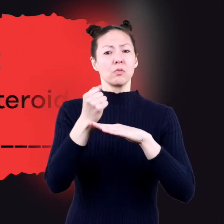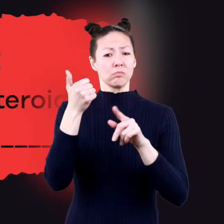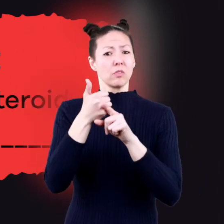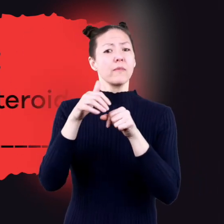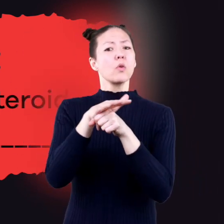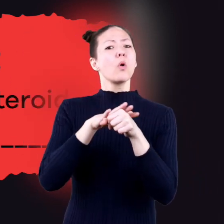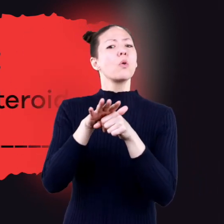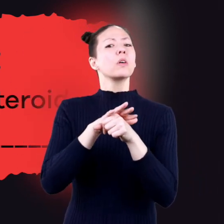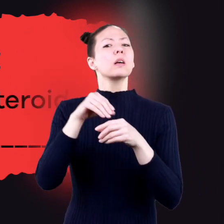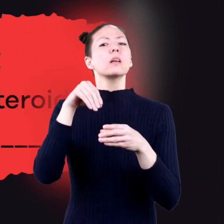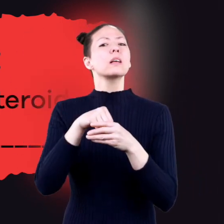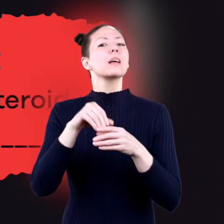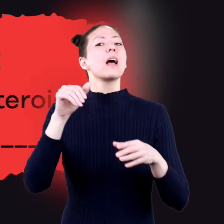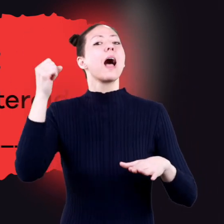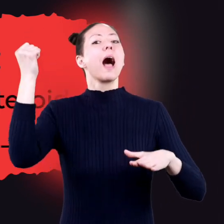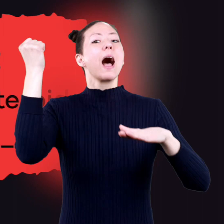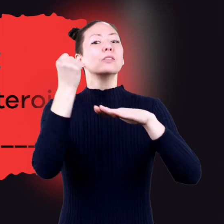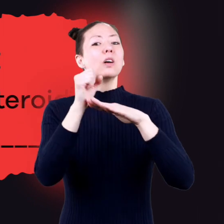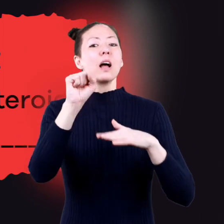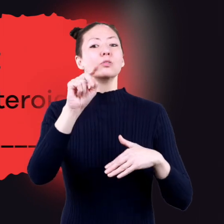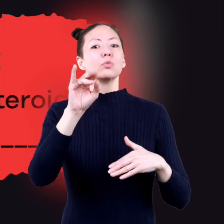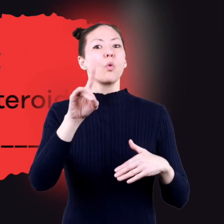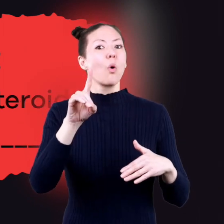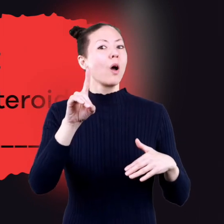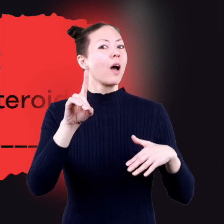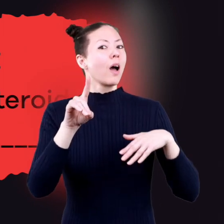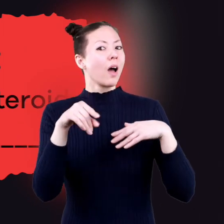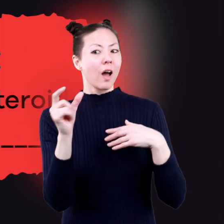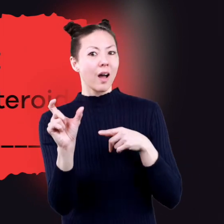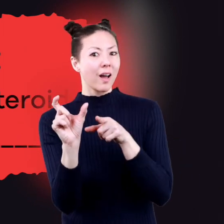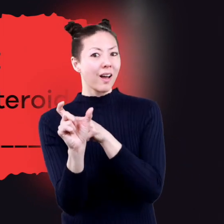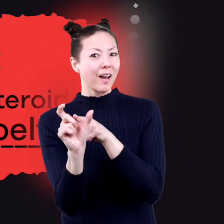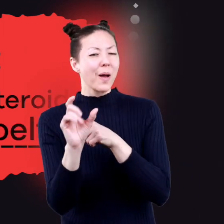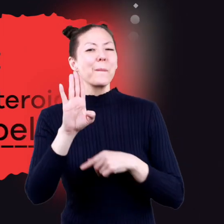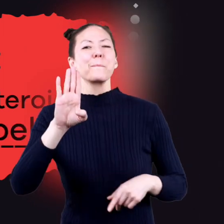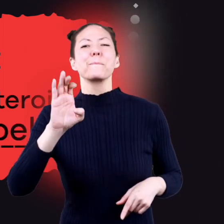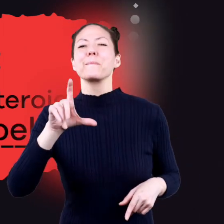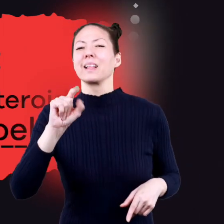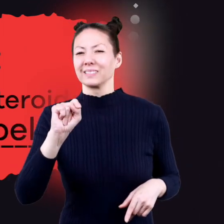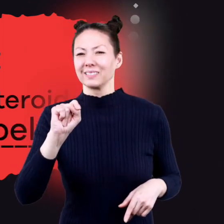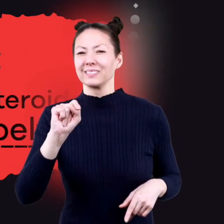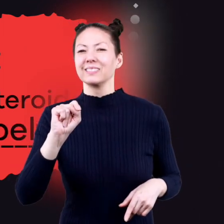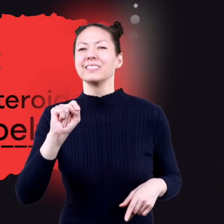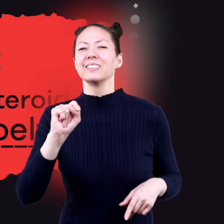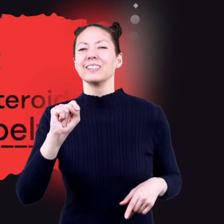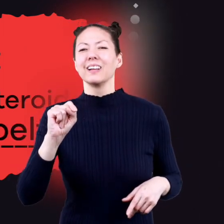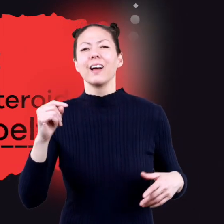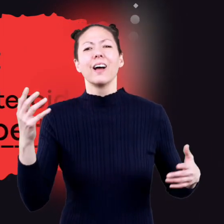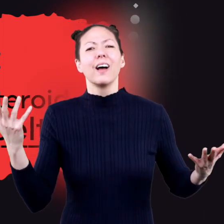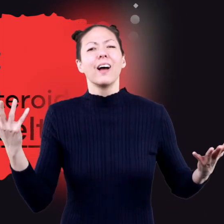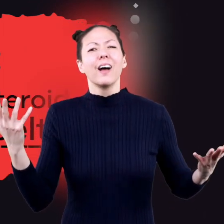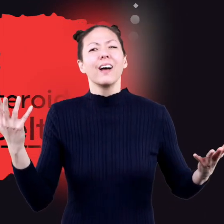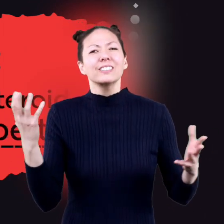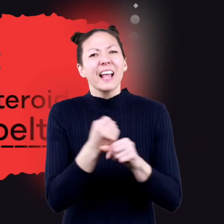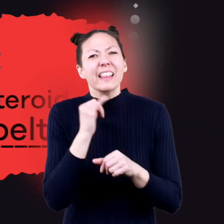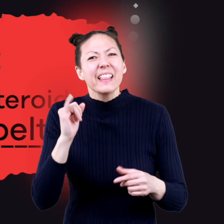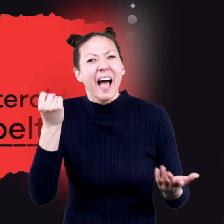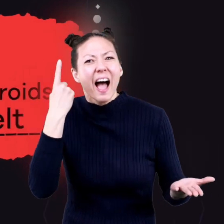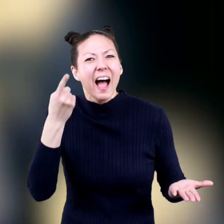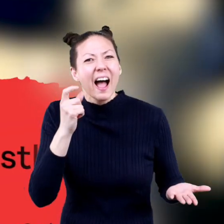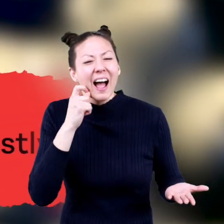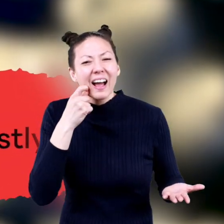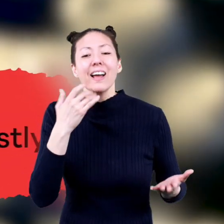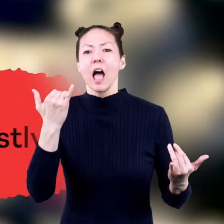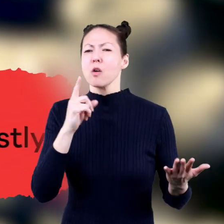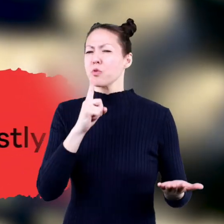asteroids are located in the asteroid belt. Did you get that? Awesome!